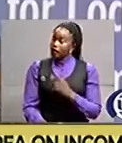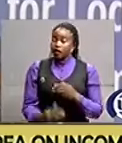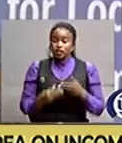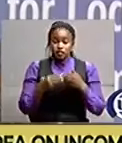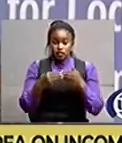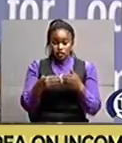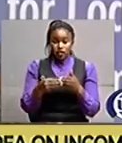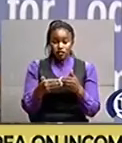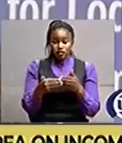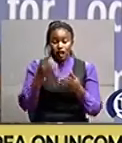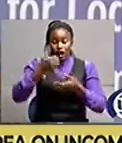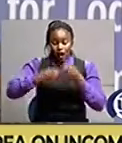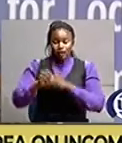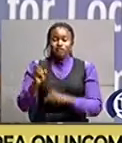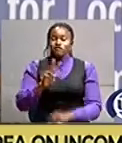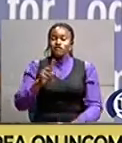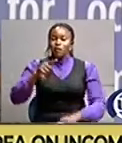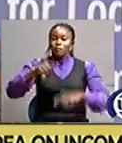doctors